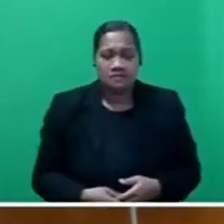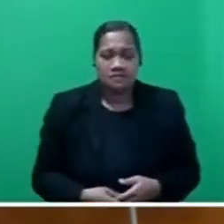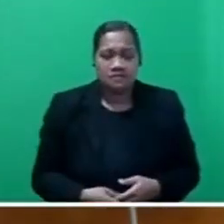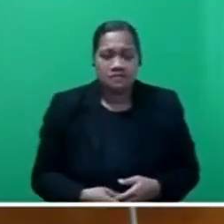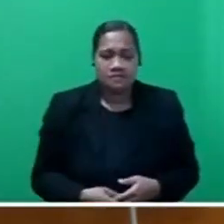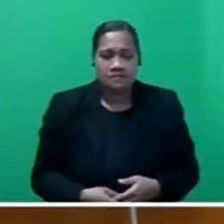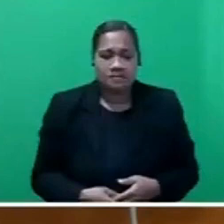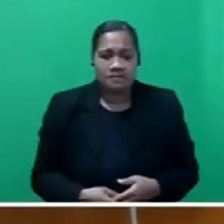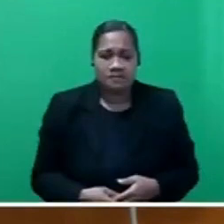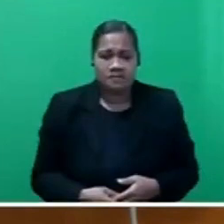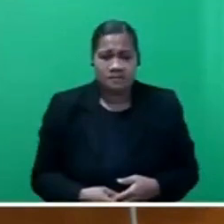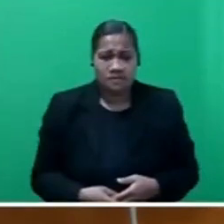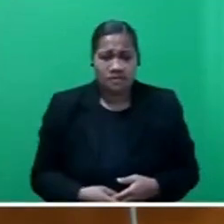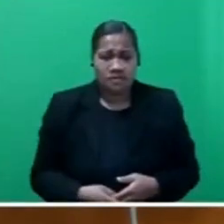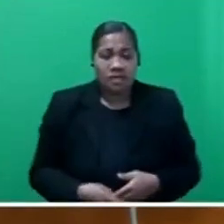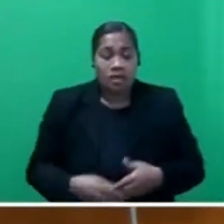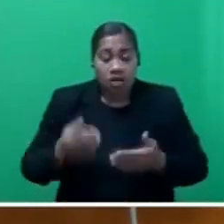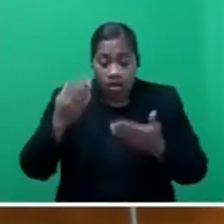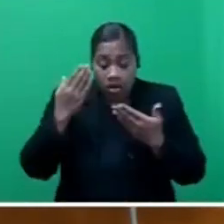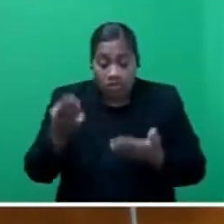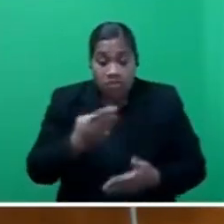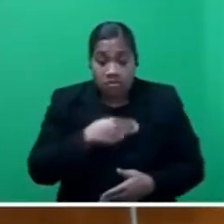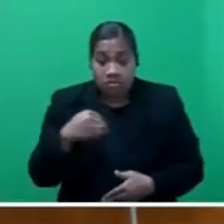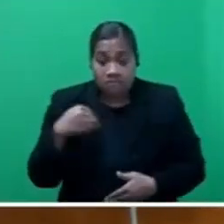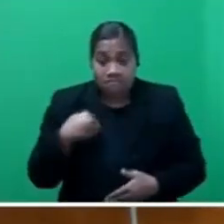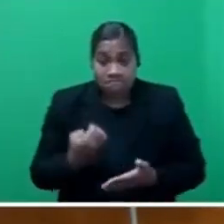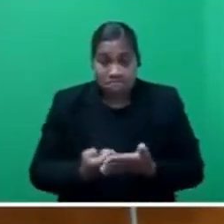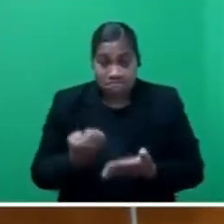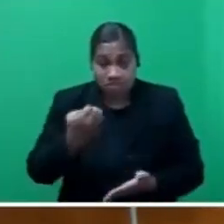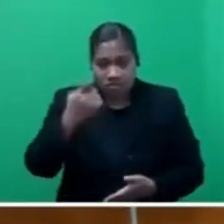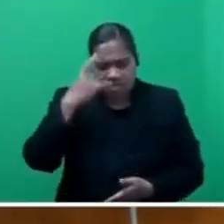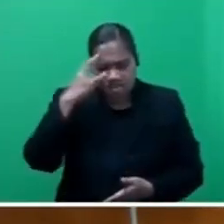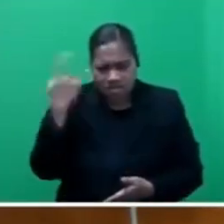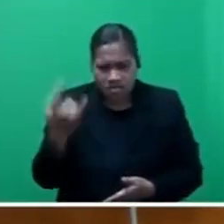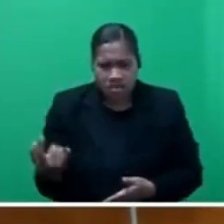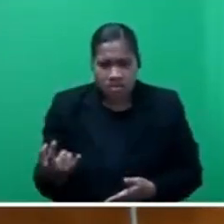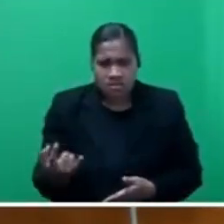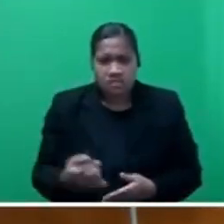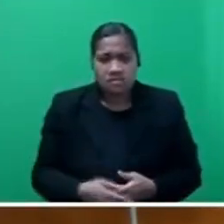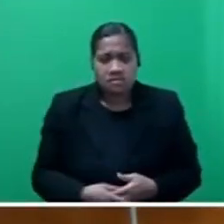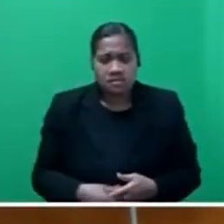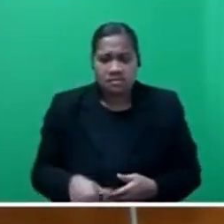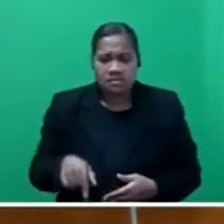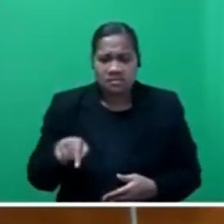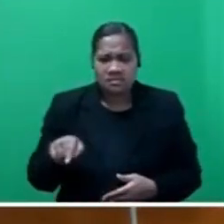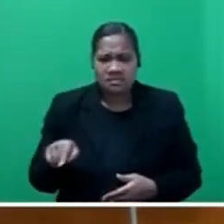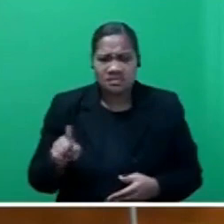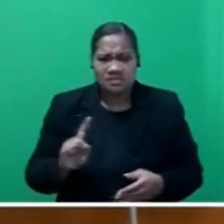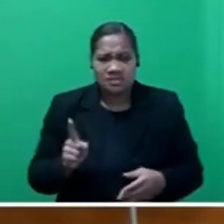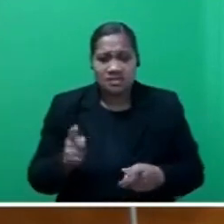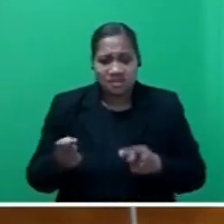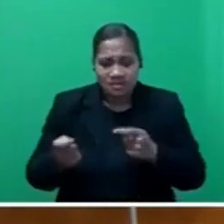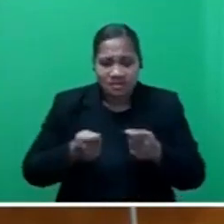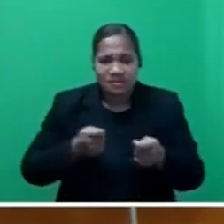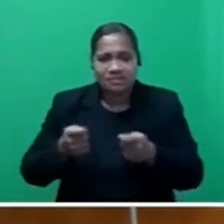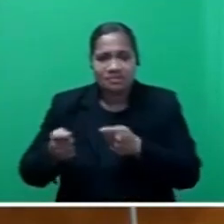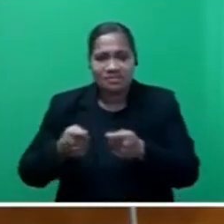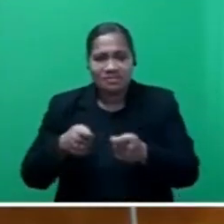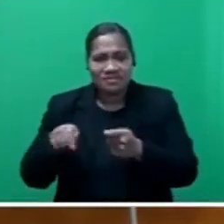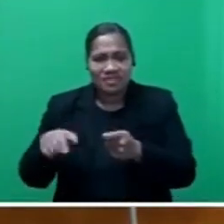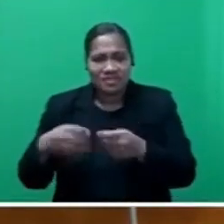The Honorable Minister of Economy may suggest that this is market-driven. But, Mr Speaker,